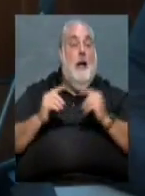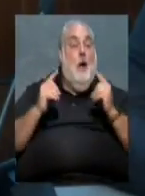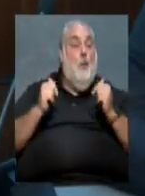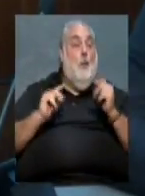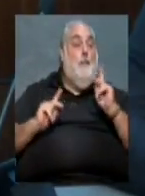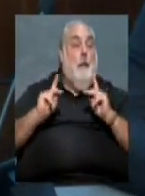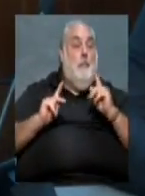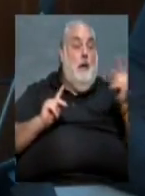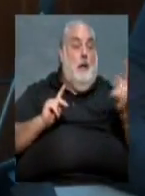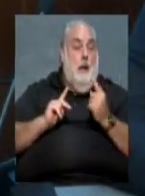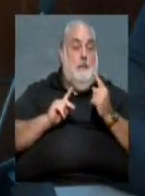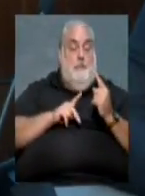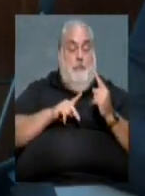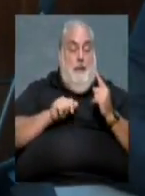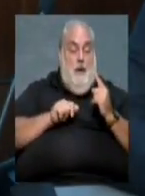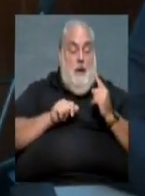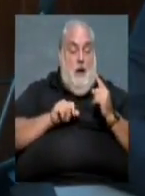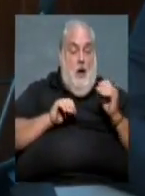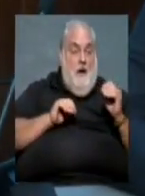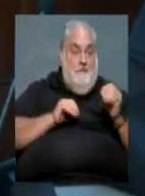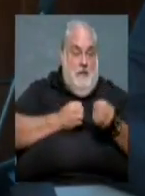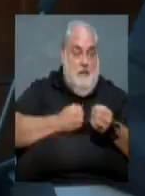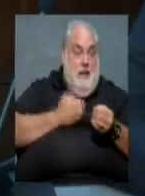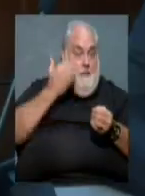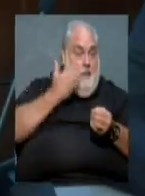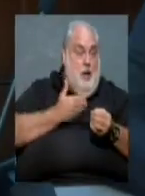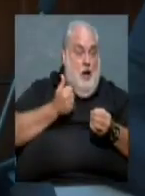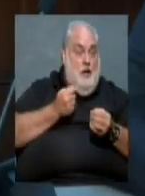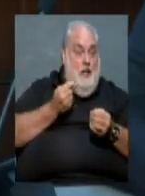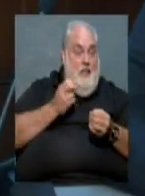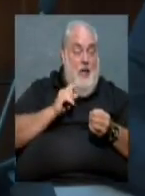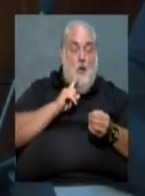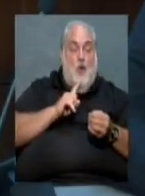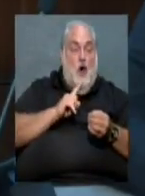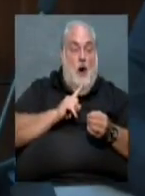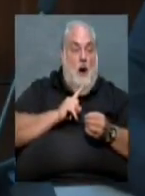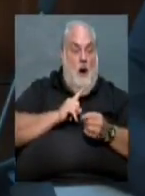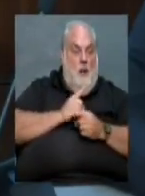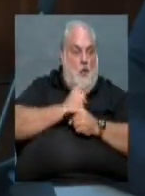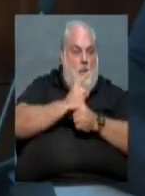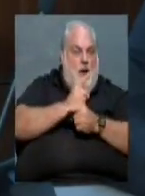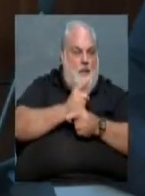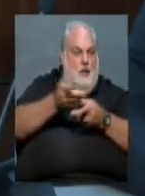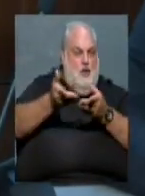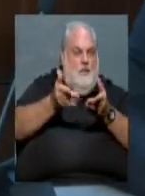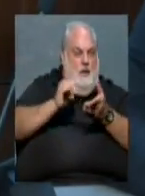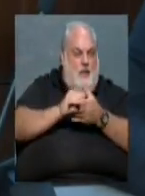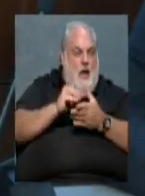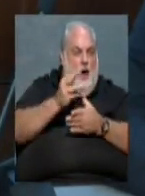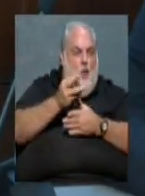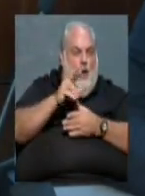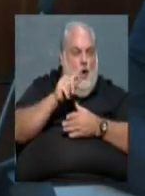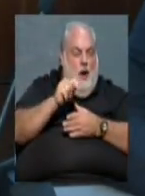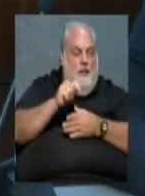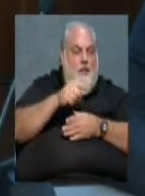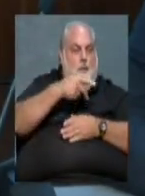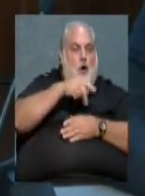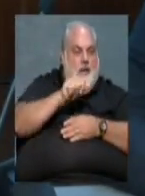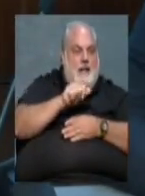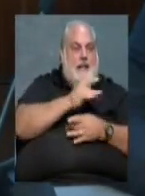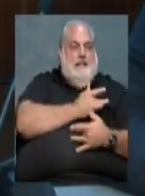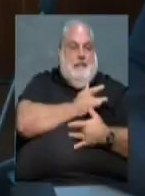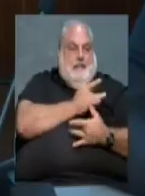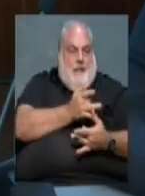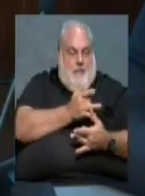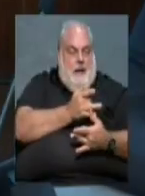would come to the prosecutor's office, because they were efficient in the service of those warrants, the prosecutor typically